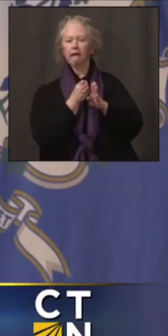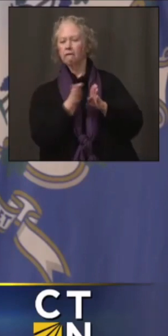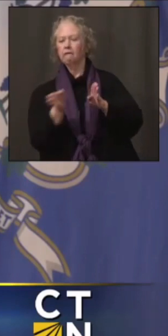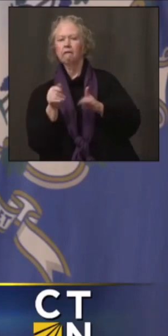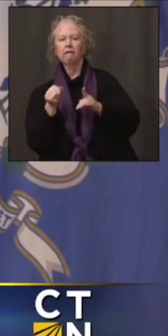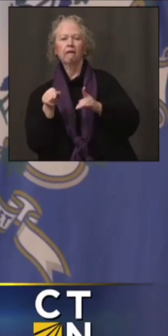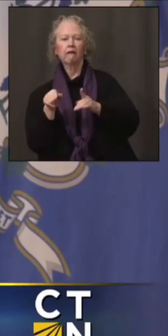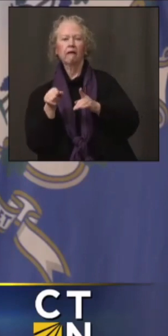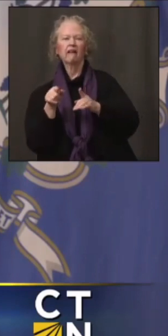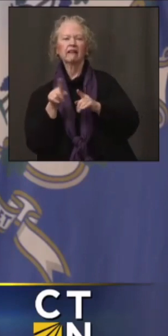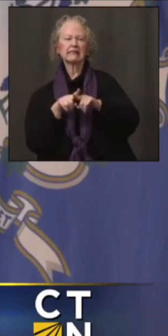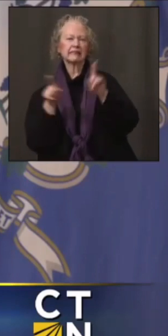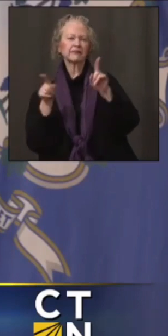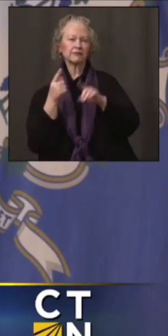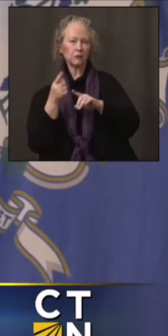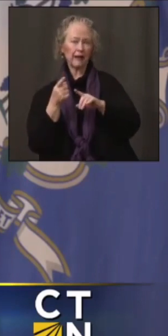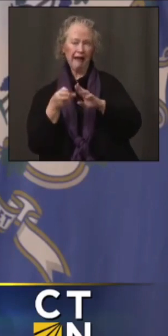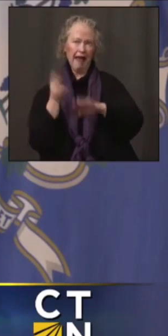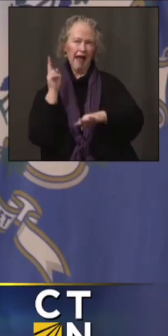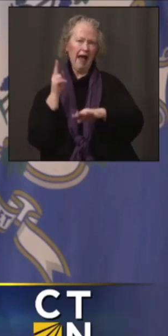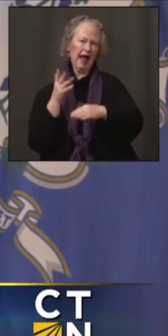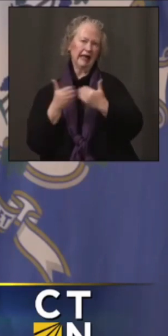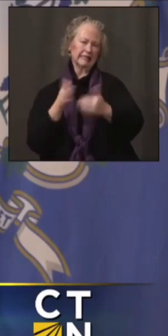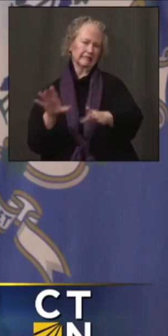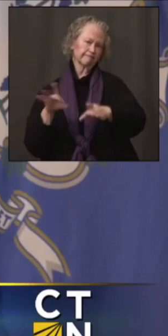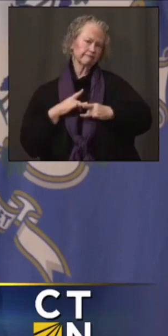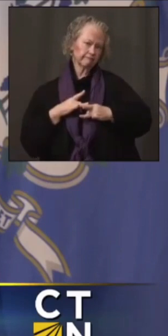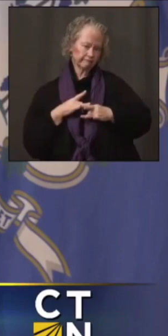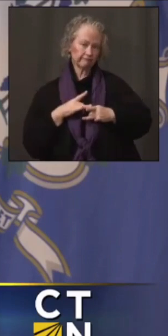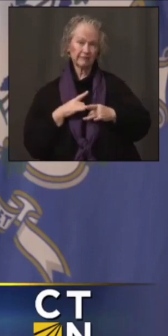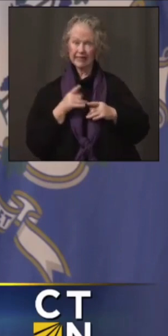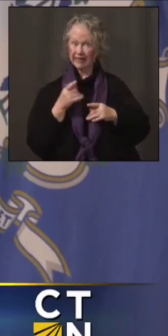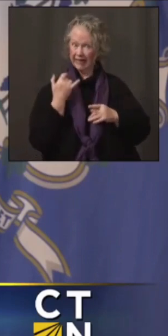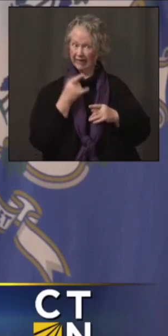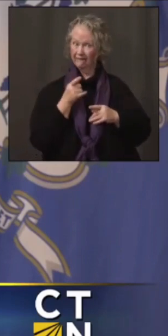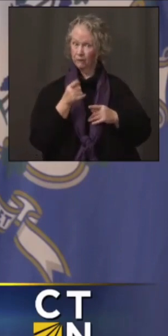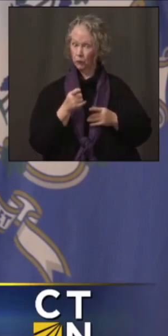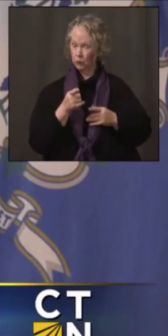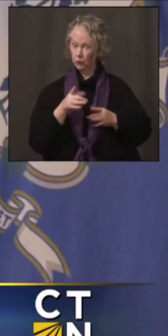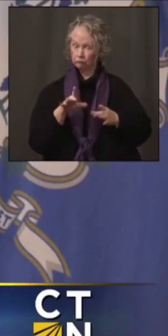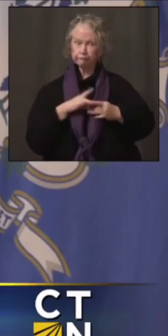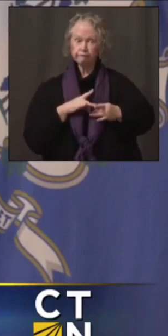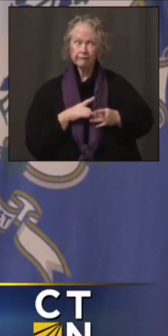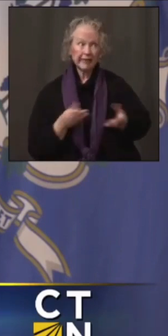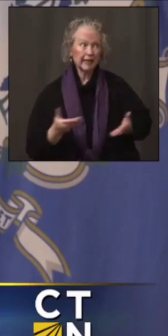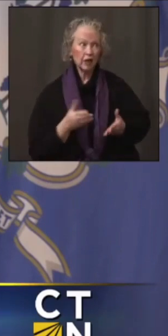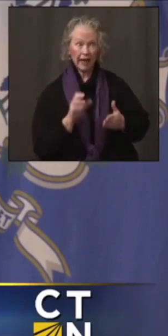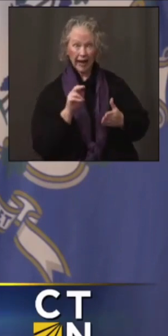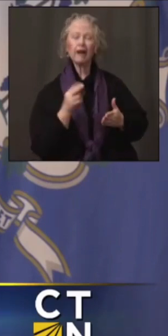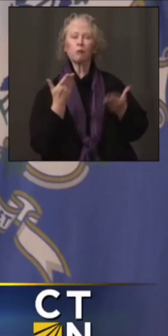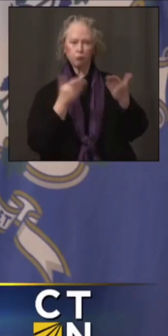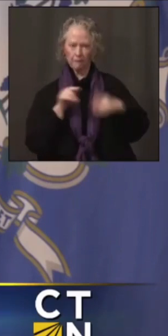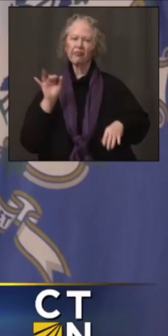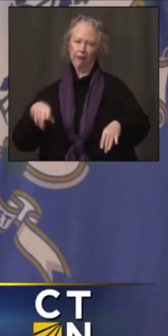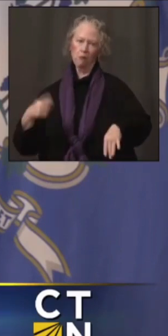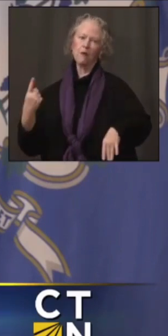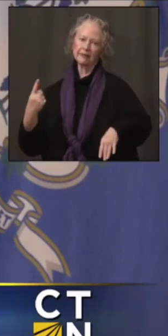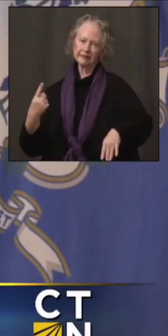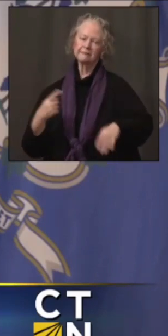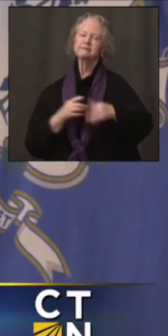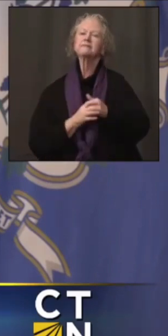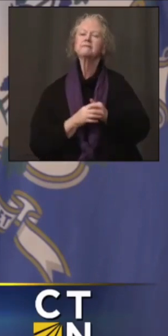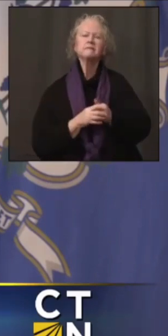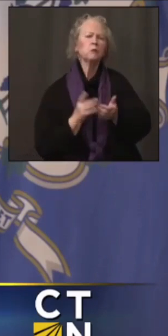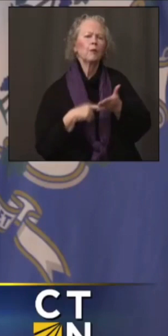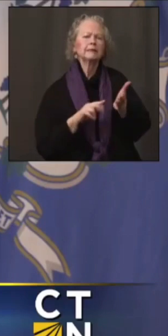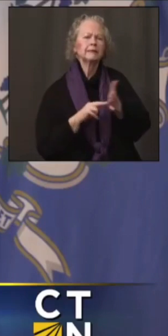strain, and if you're infected here in Connecticut, good chance you're part of that highly infectious strain. What does that mean